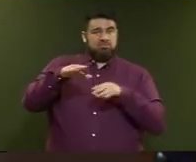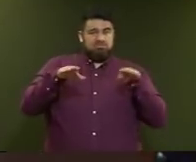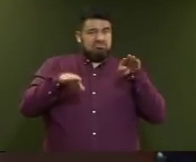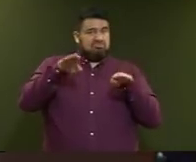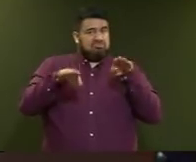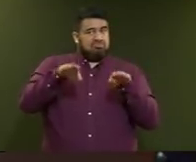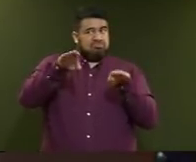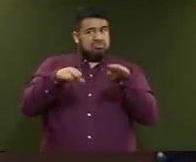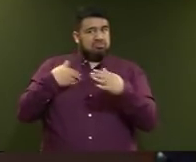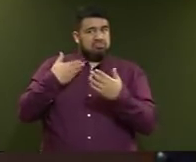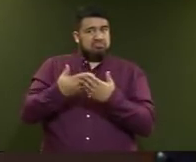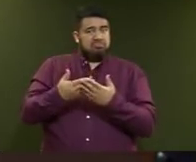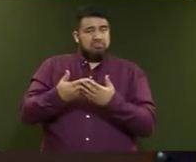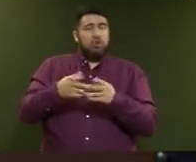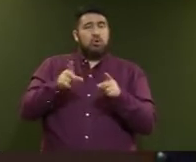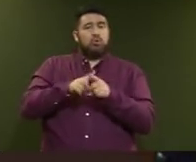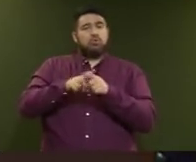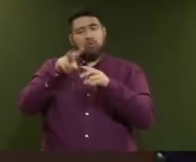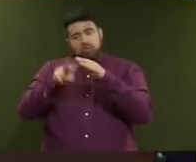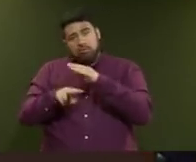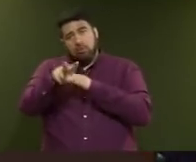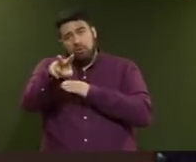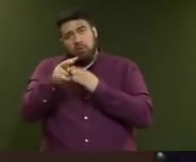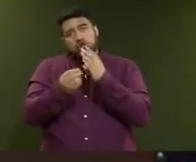growth forecast, actually we stand up pretty well.